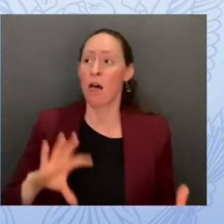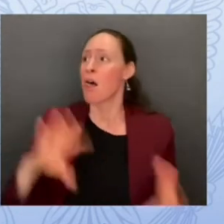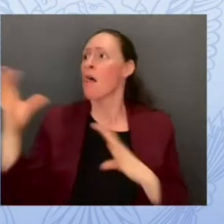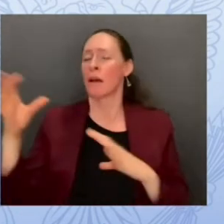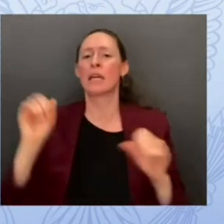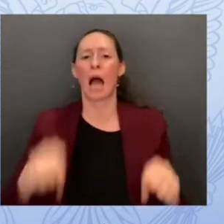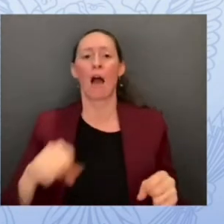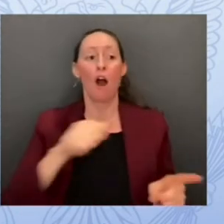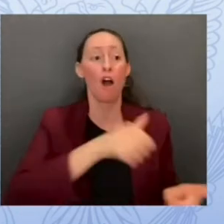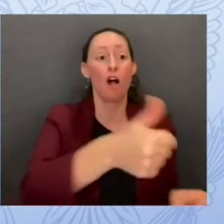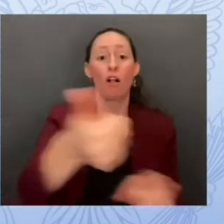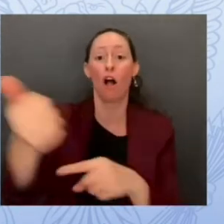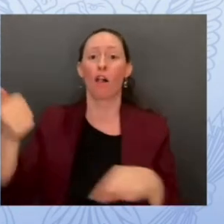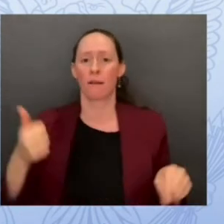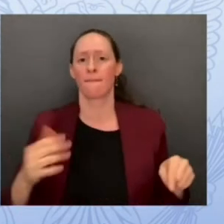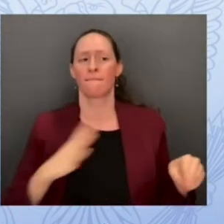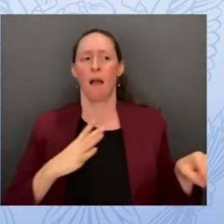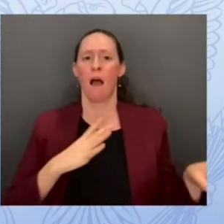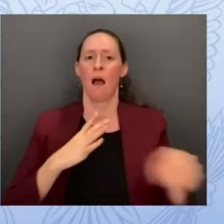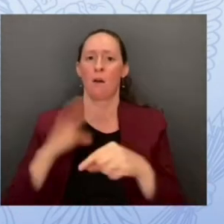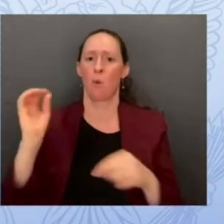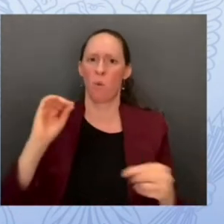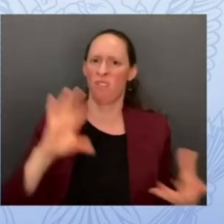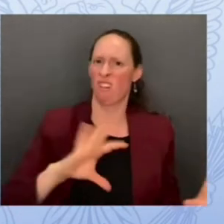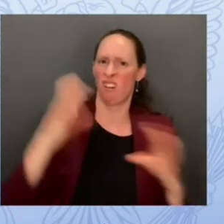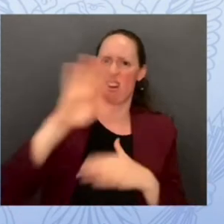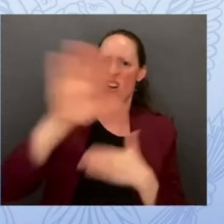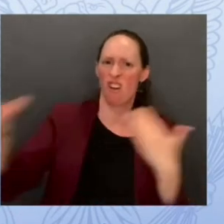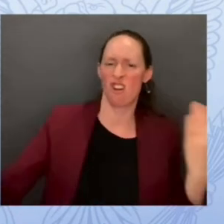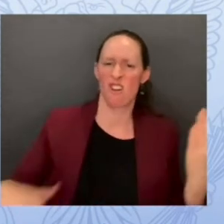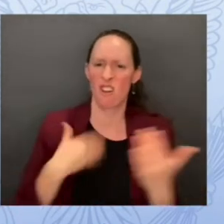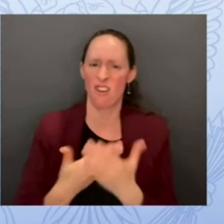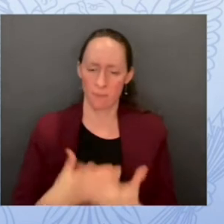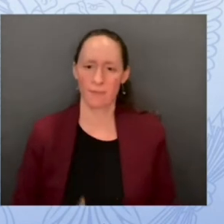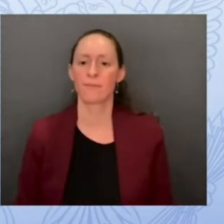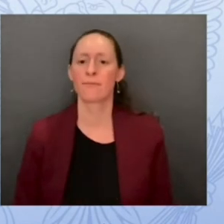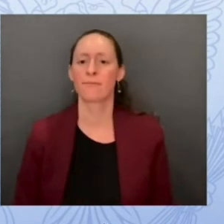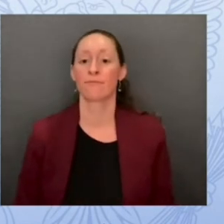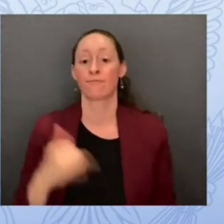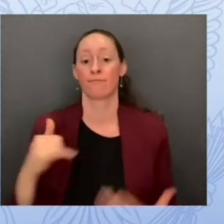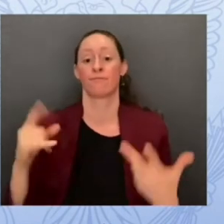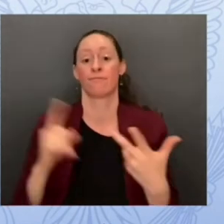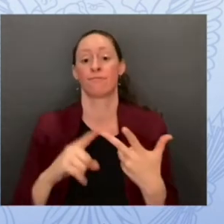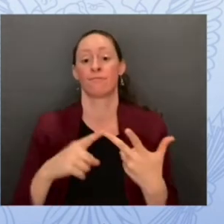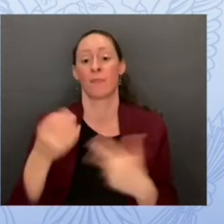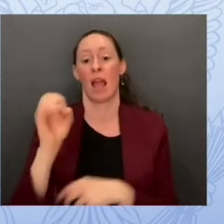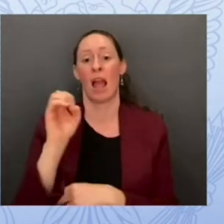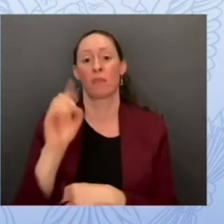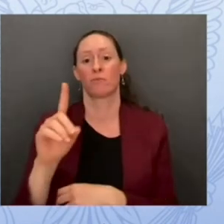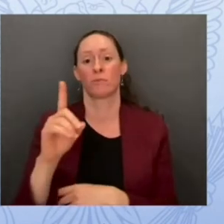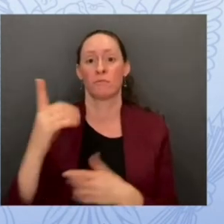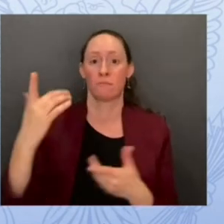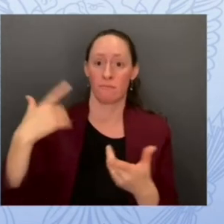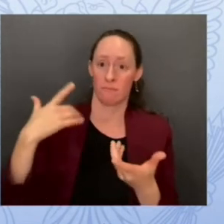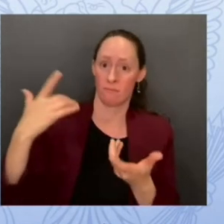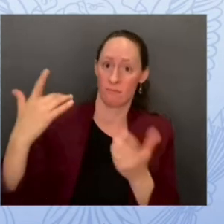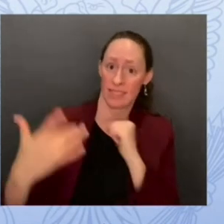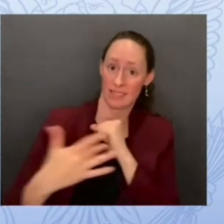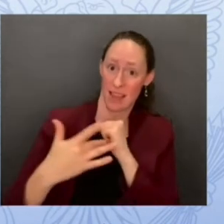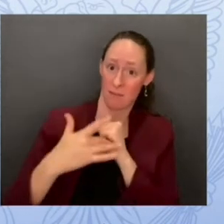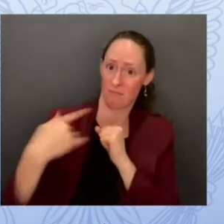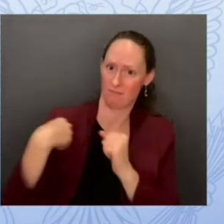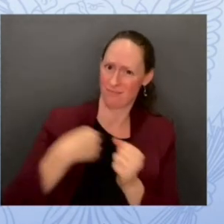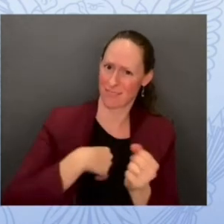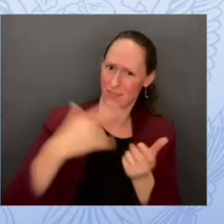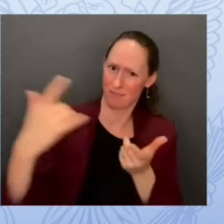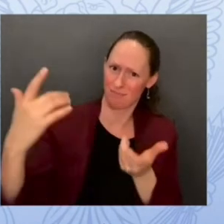and lastly edtechs we are partnered with many edtechs some here as well today we will